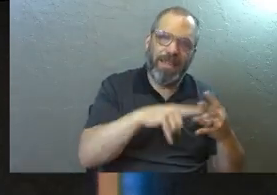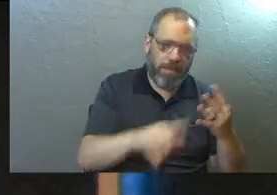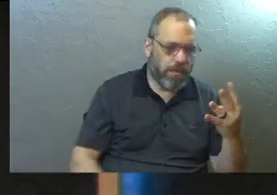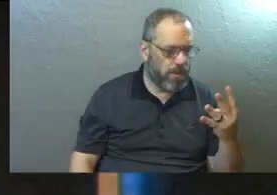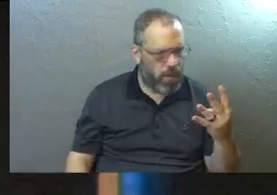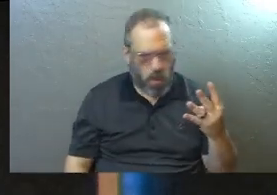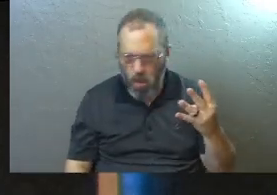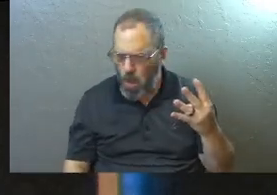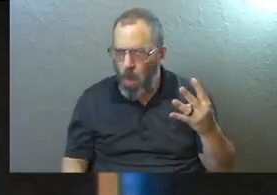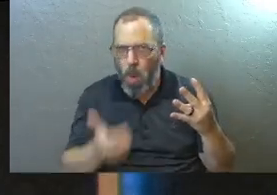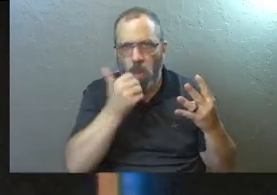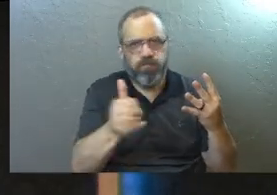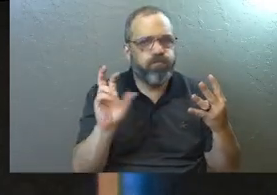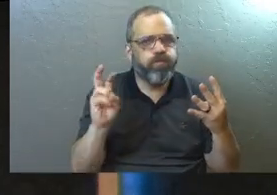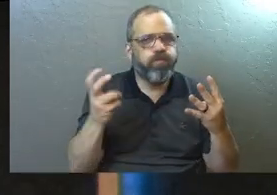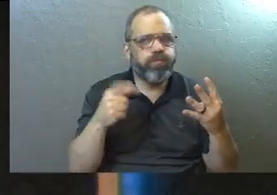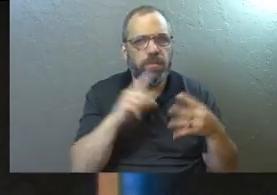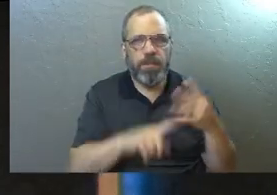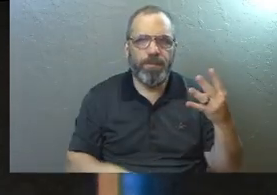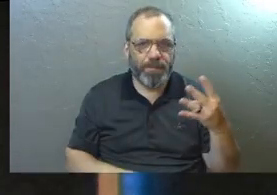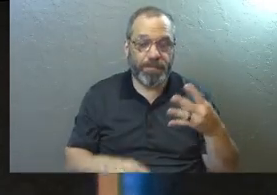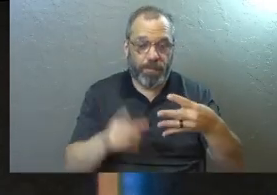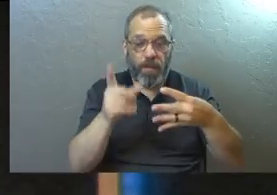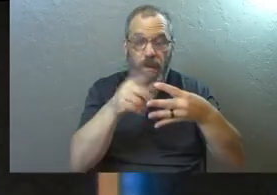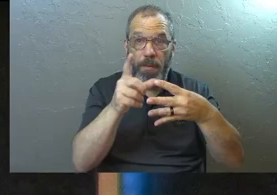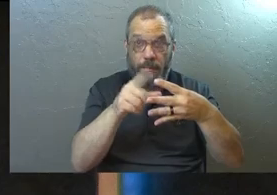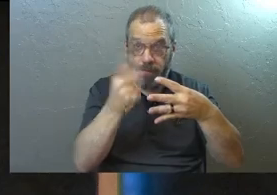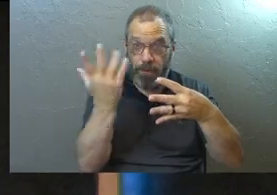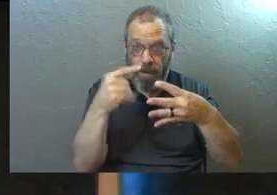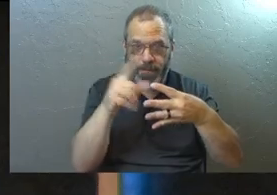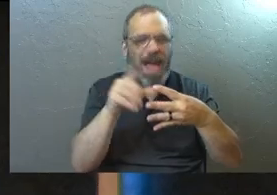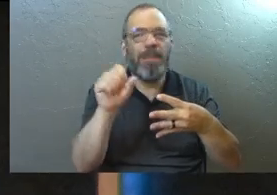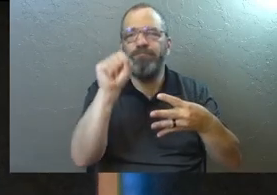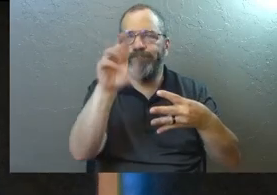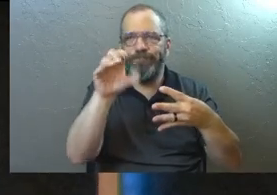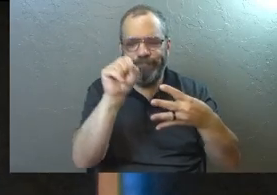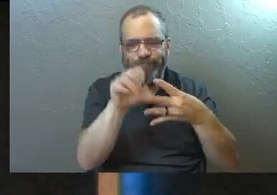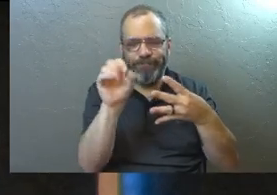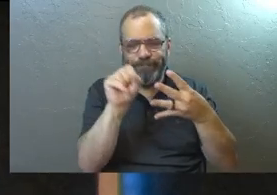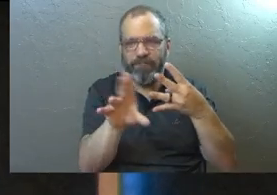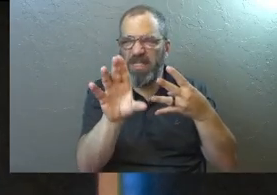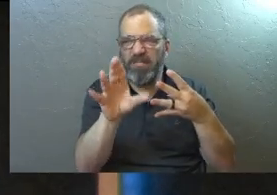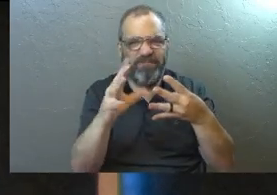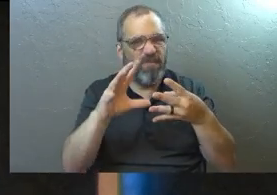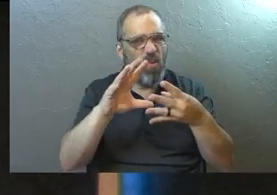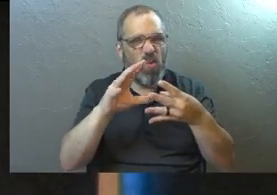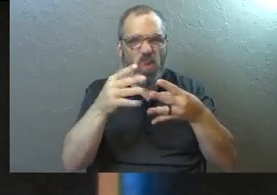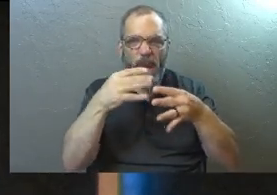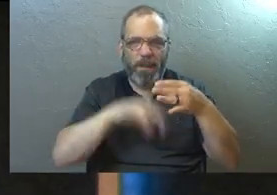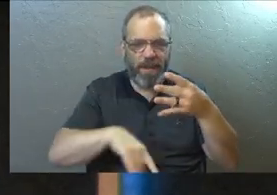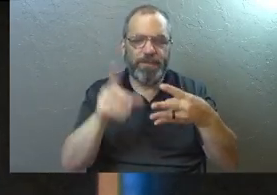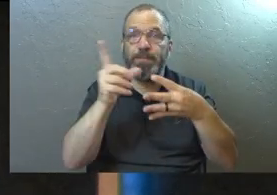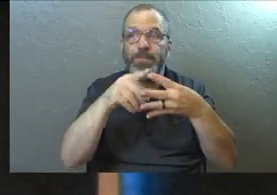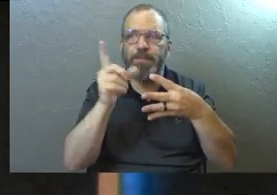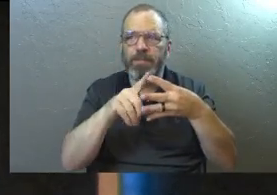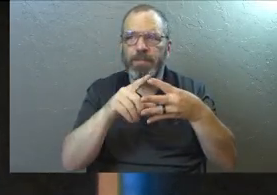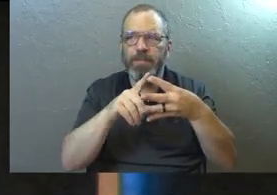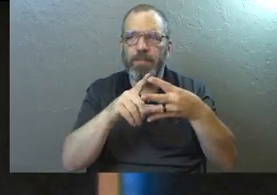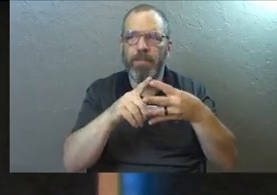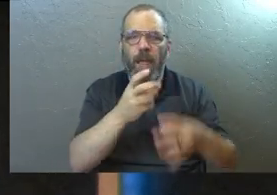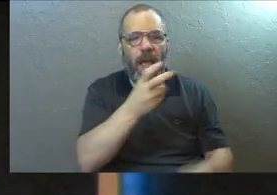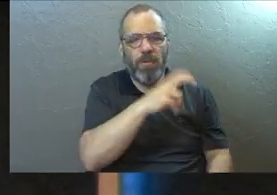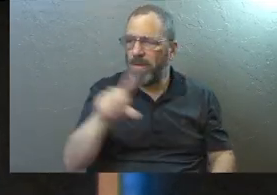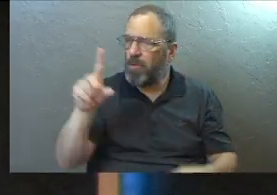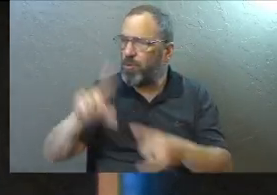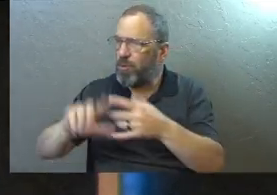one. It was a very interesting series to do. Here is the first reason. I'm just going to give you an overview. Number one, I transitioned